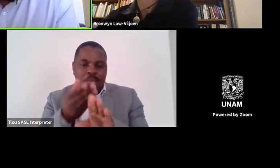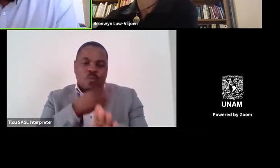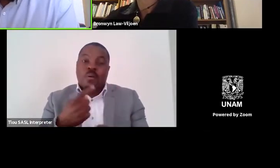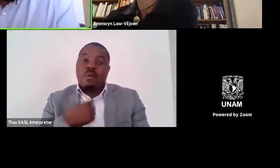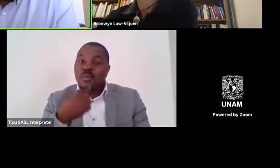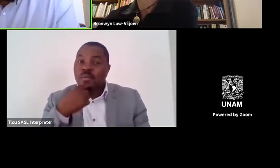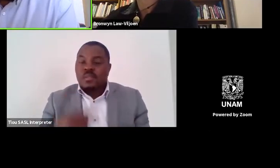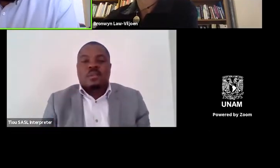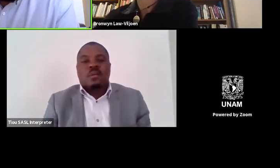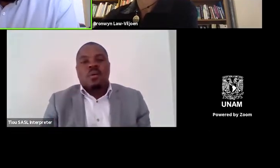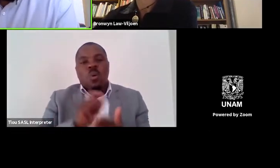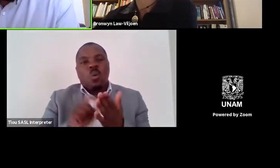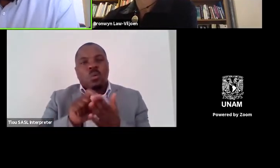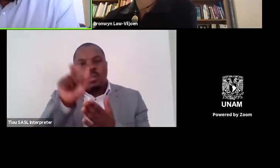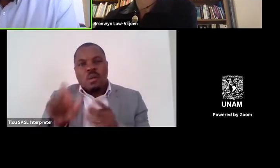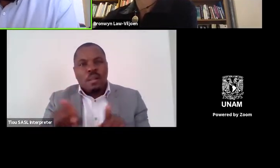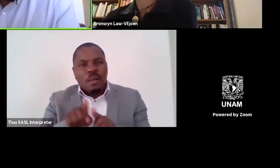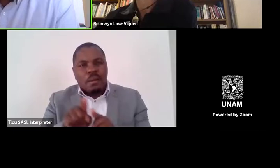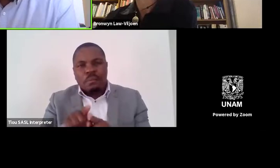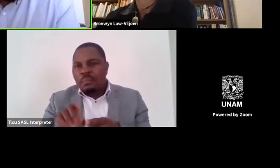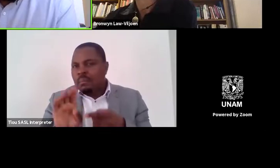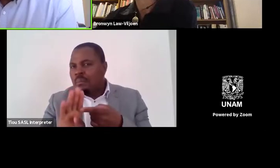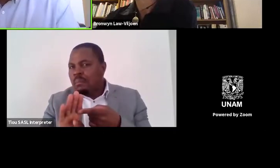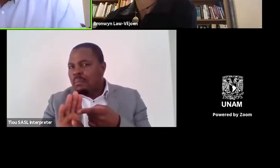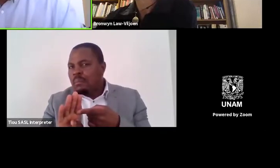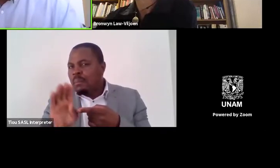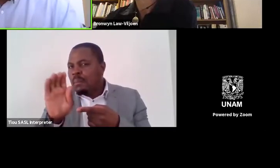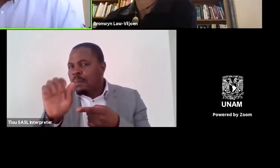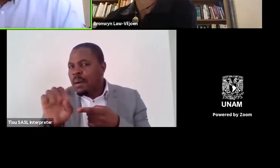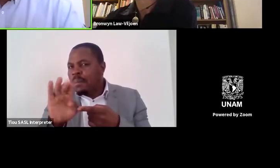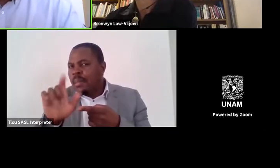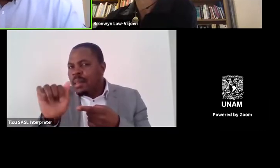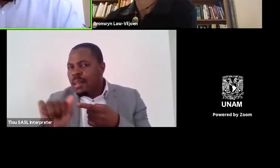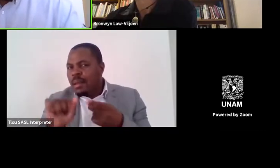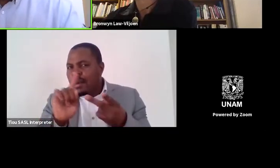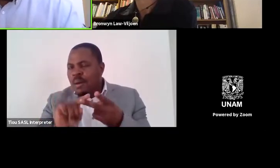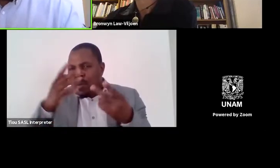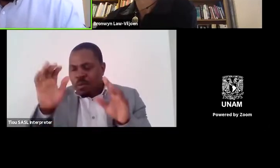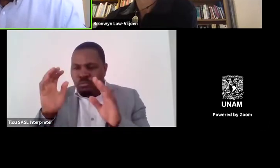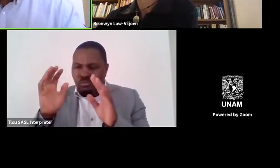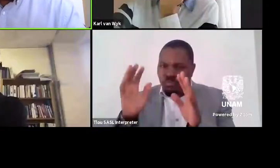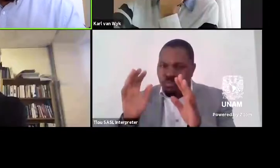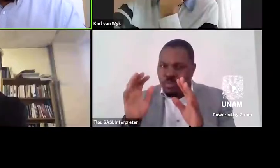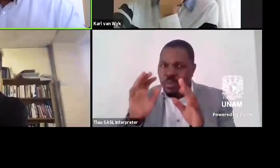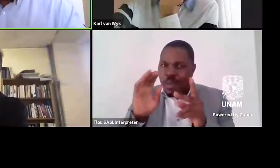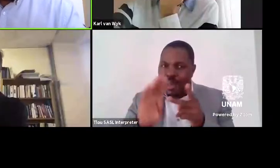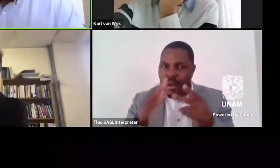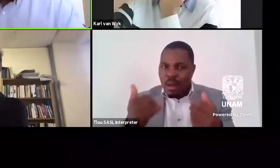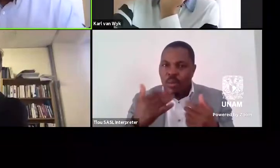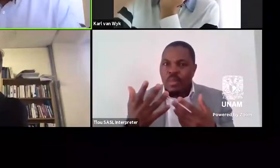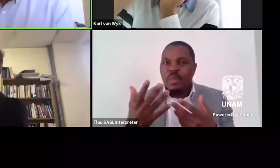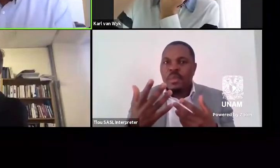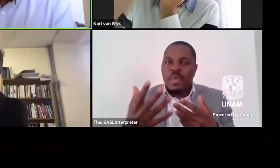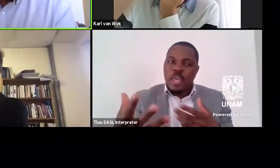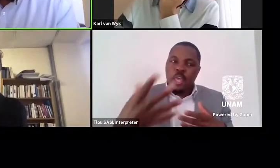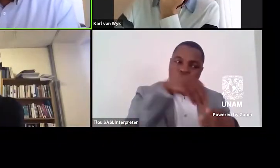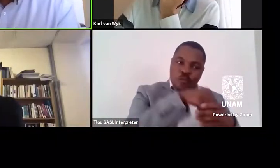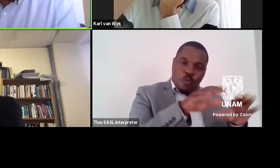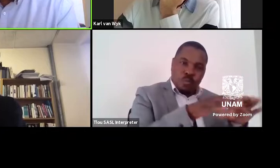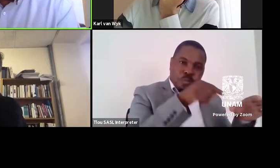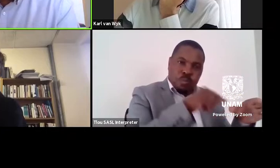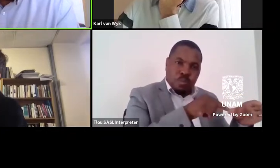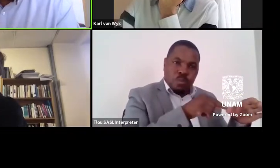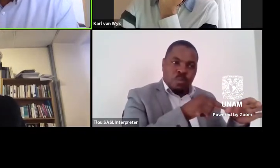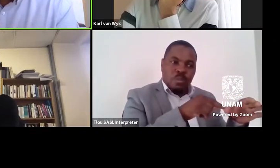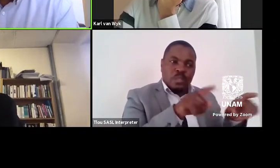Authors like Amparo Dávila and Guadalupe Dueñas have been reappraised and now form part of the canon that runs parallel